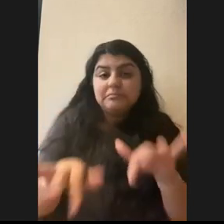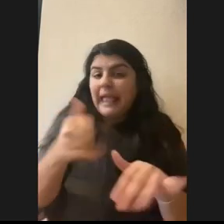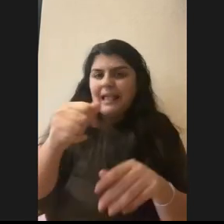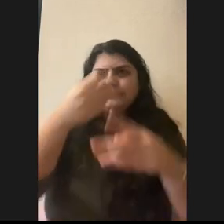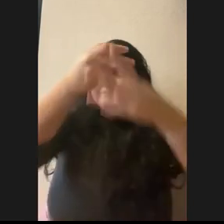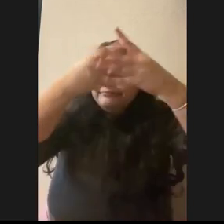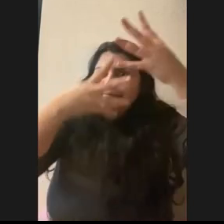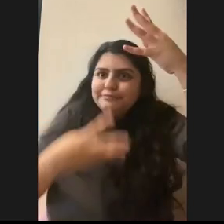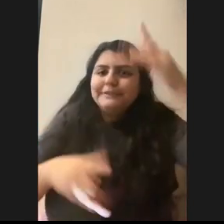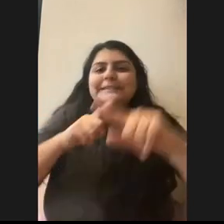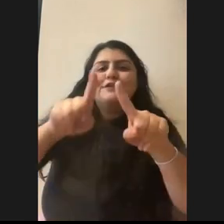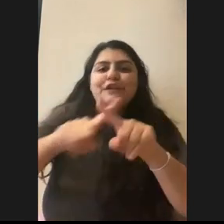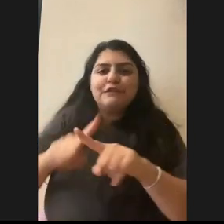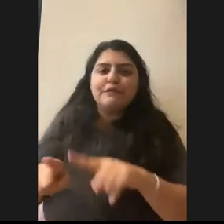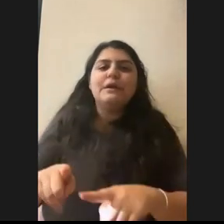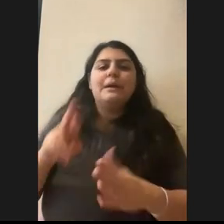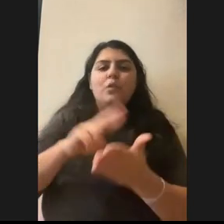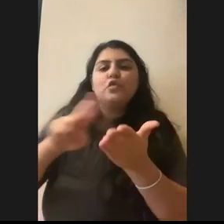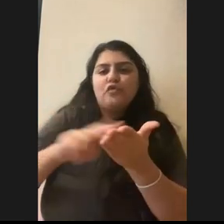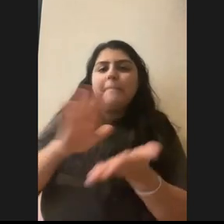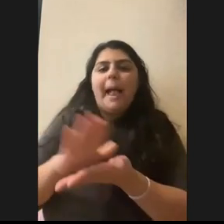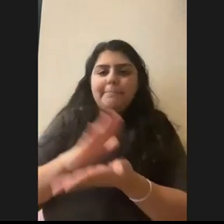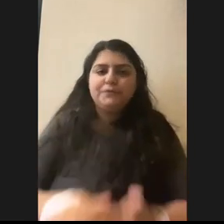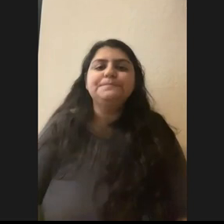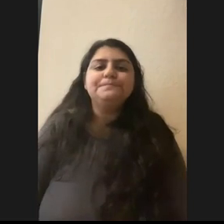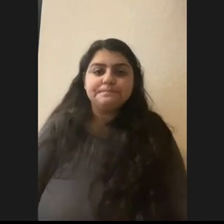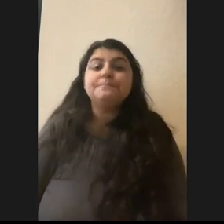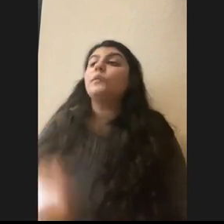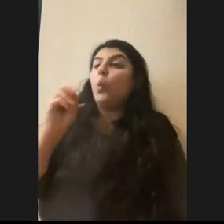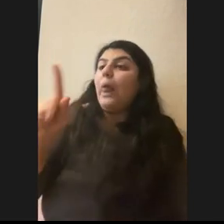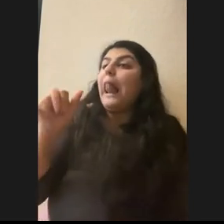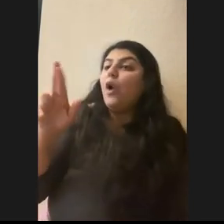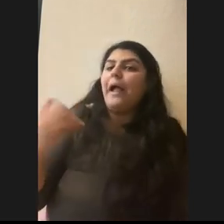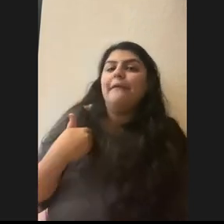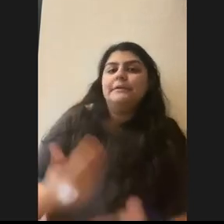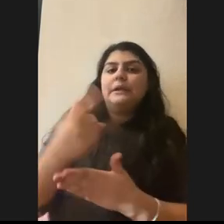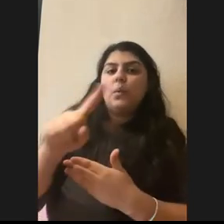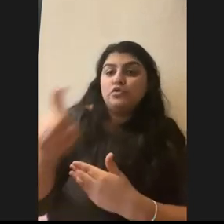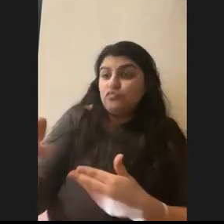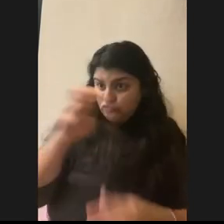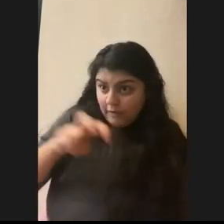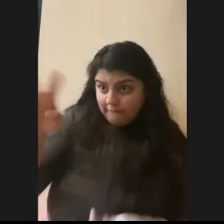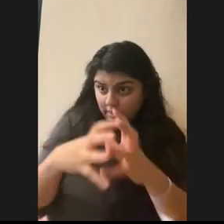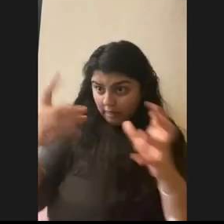of papers. Great. Uh, our next question is from Lori. Lori, do you get to travel a lot for your job?